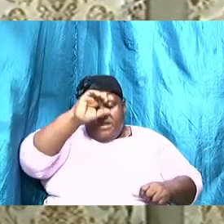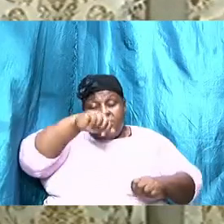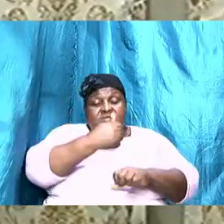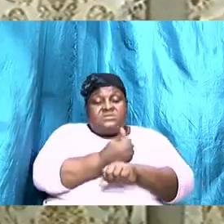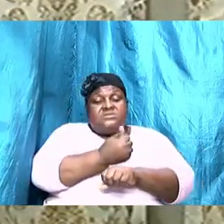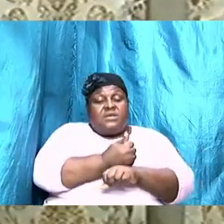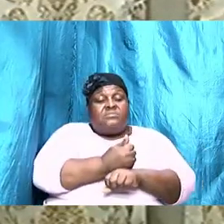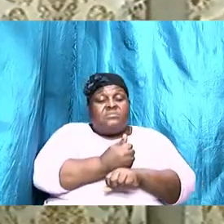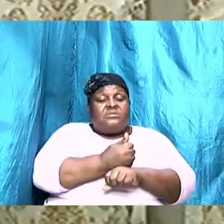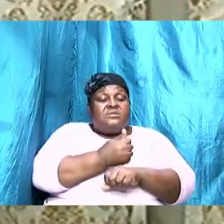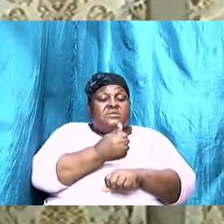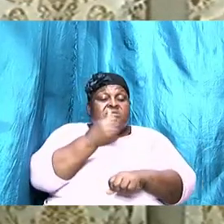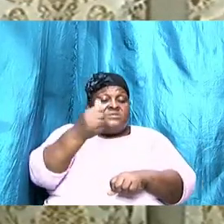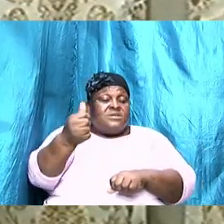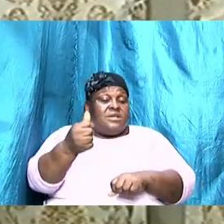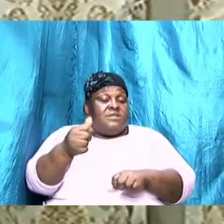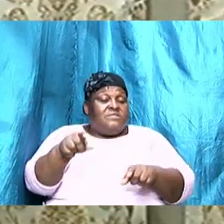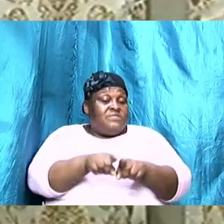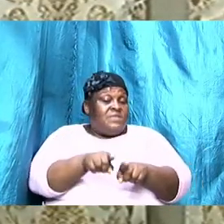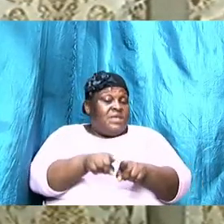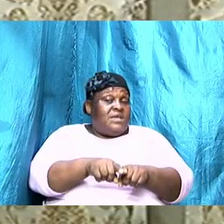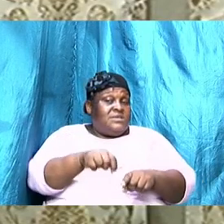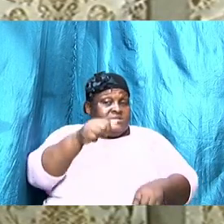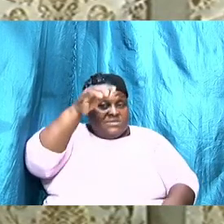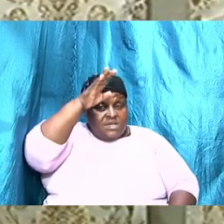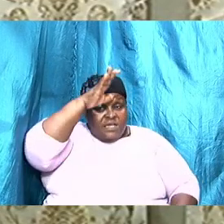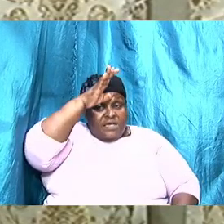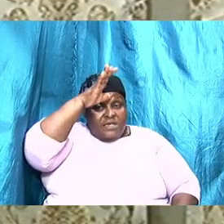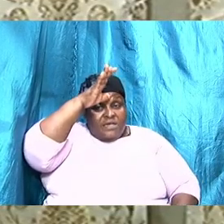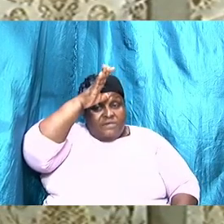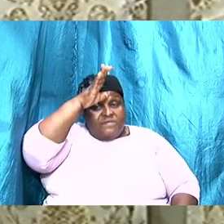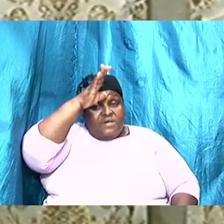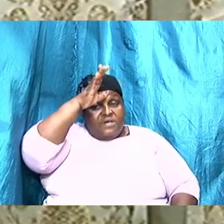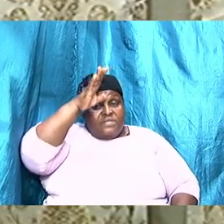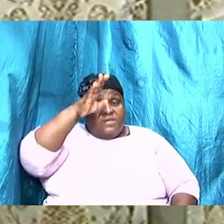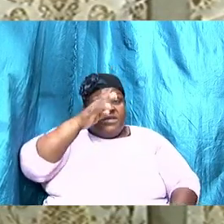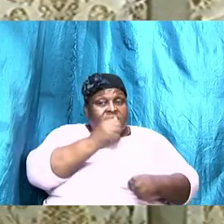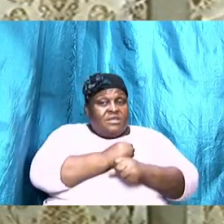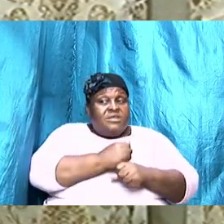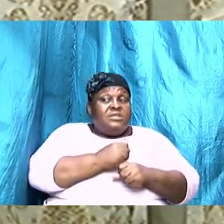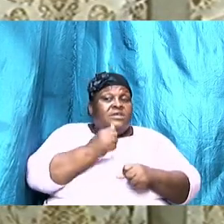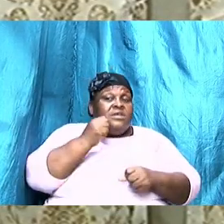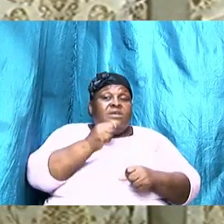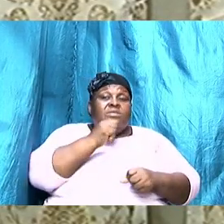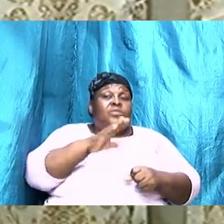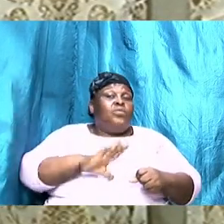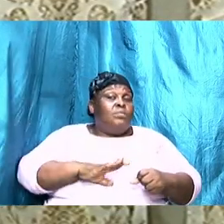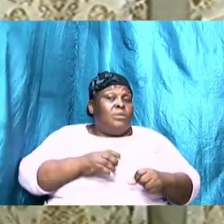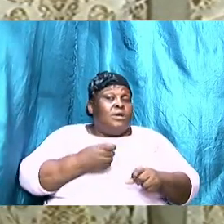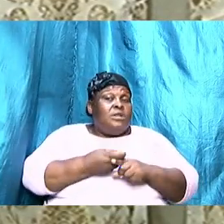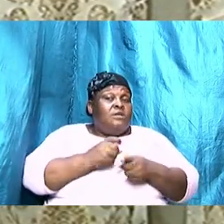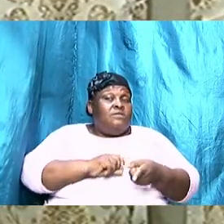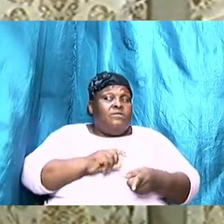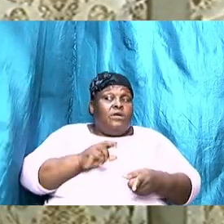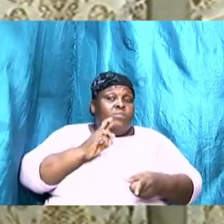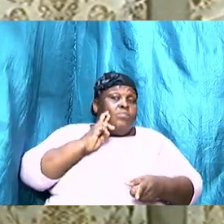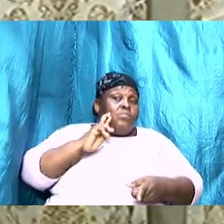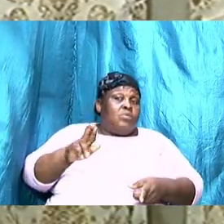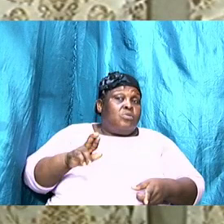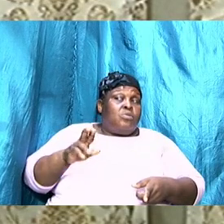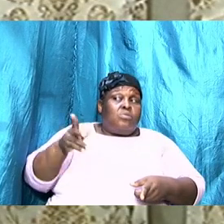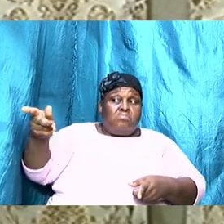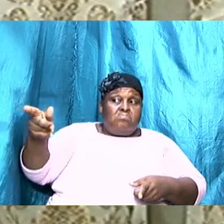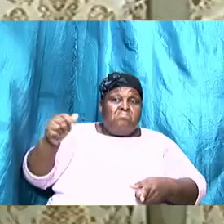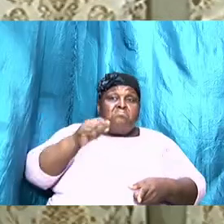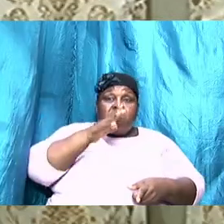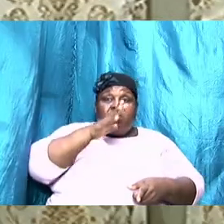as a source take her from her source you now become her source and I know husbands